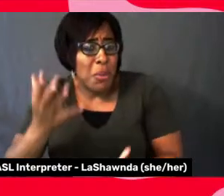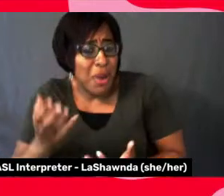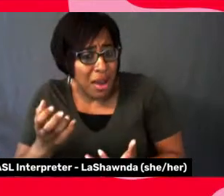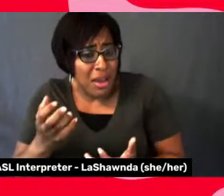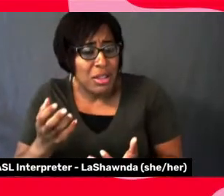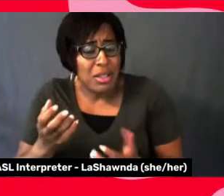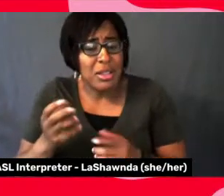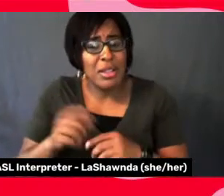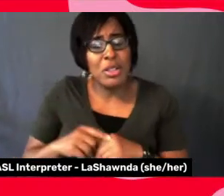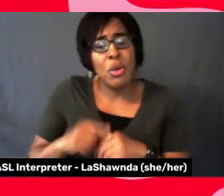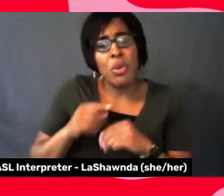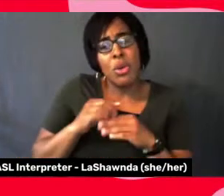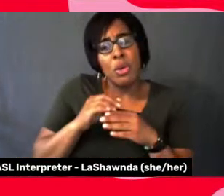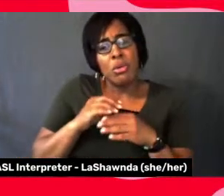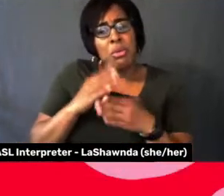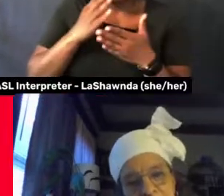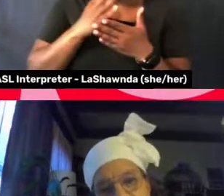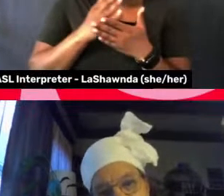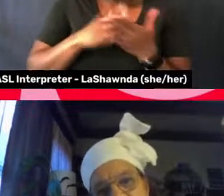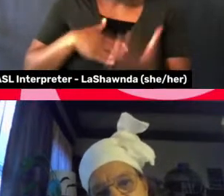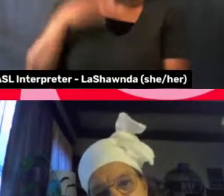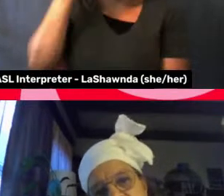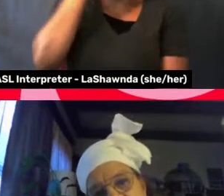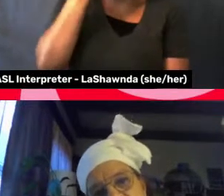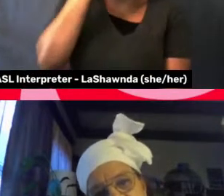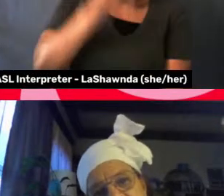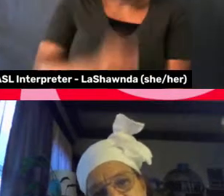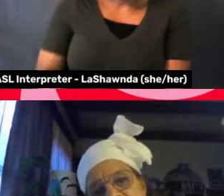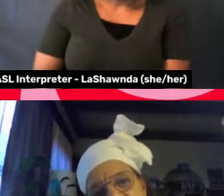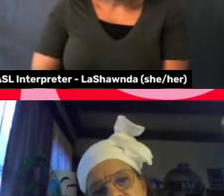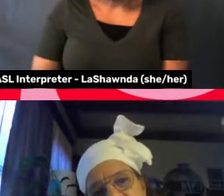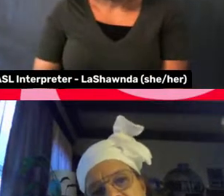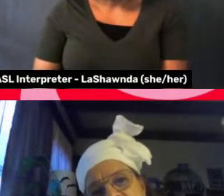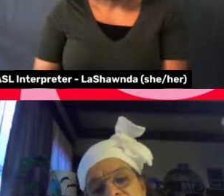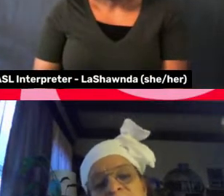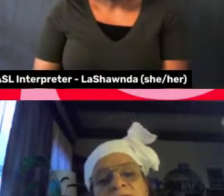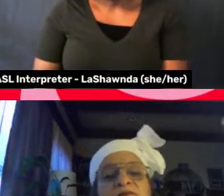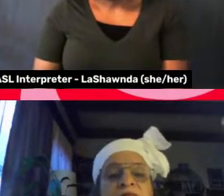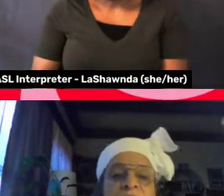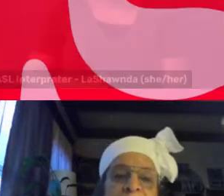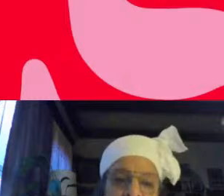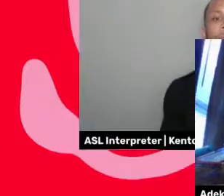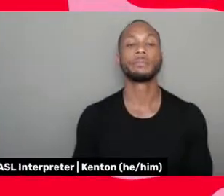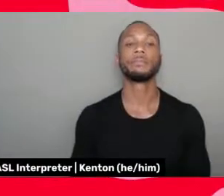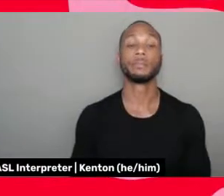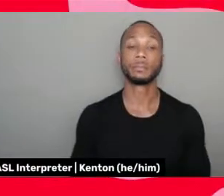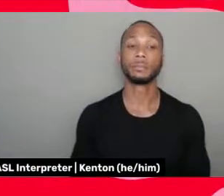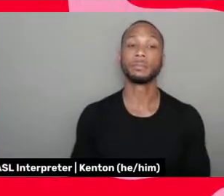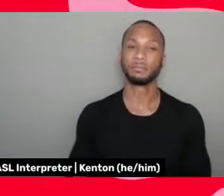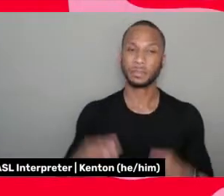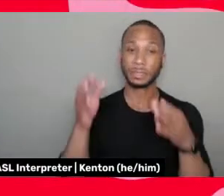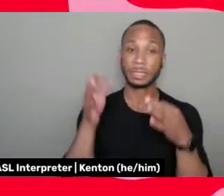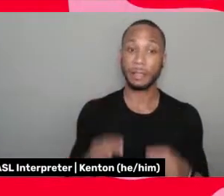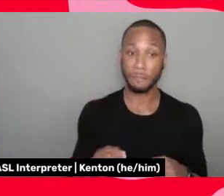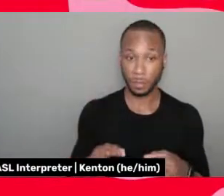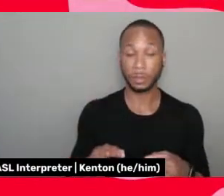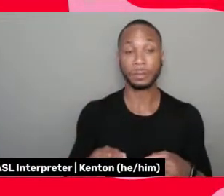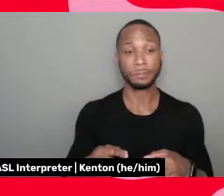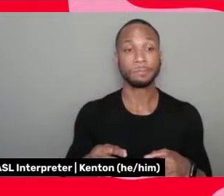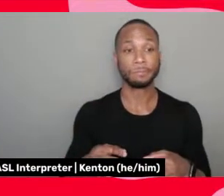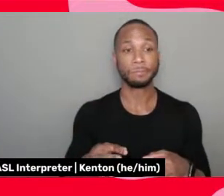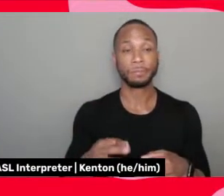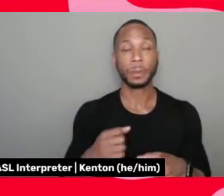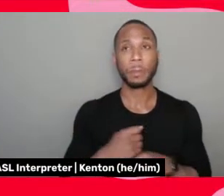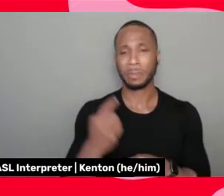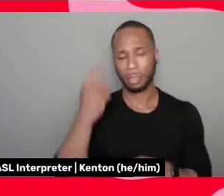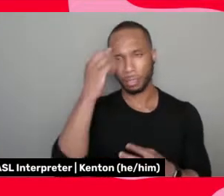when we think about those, those things. Absolutely. And I, it makes me think, um, you know,